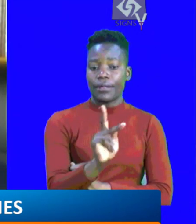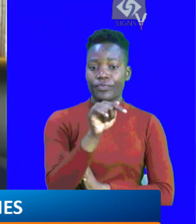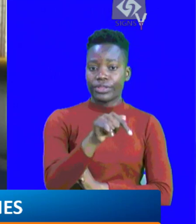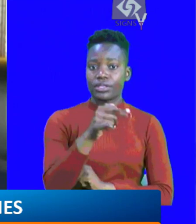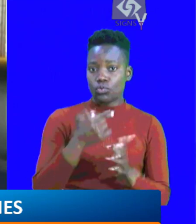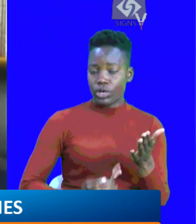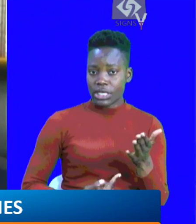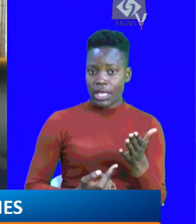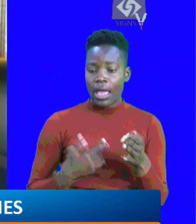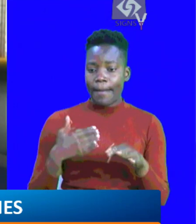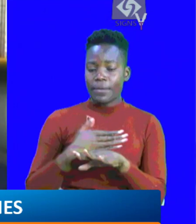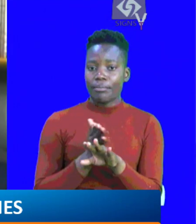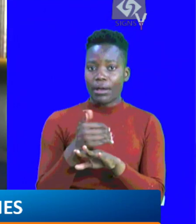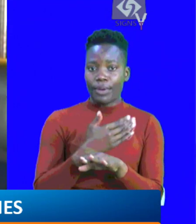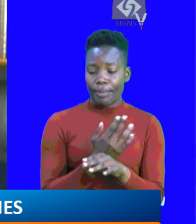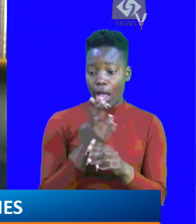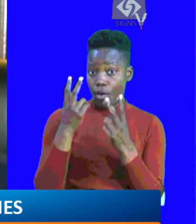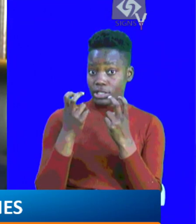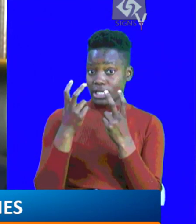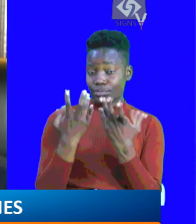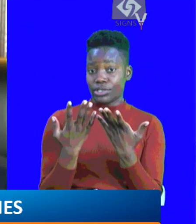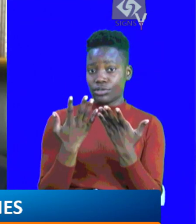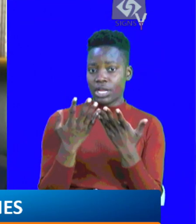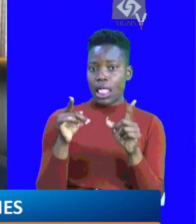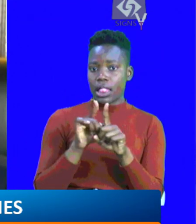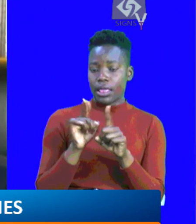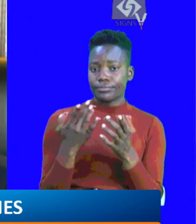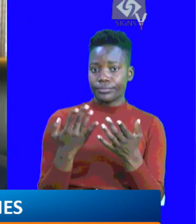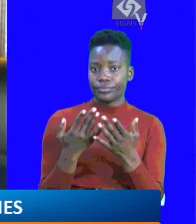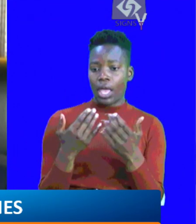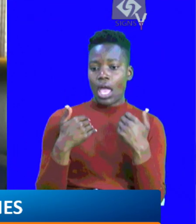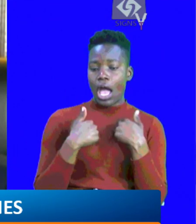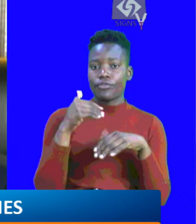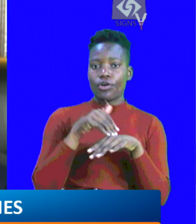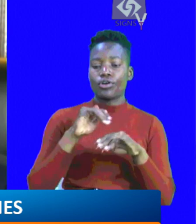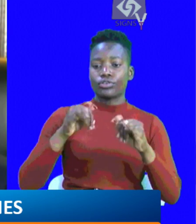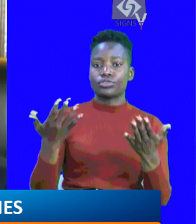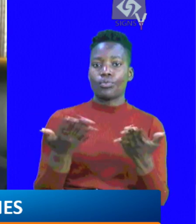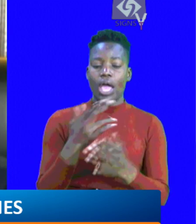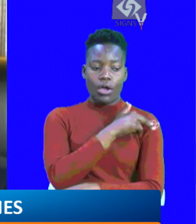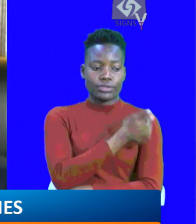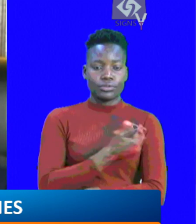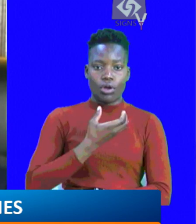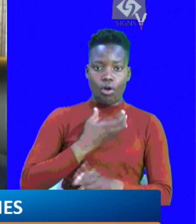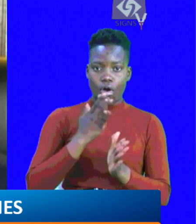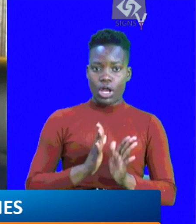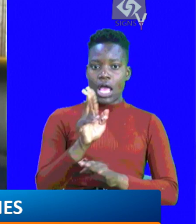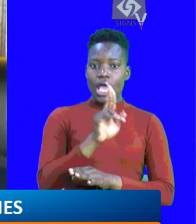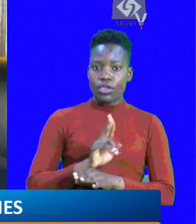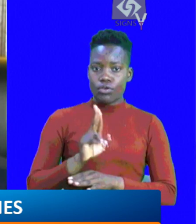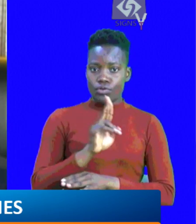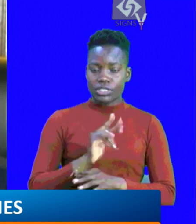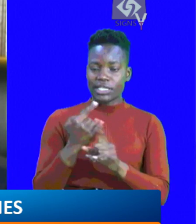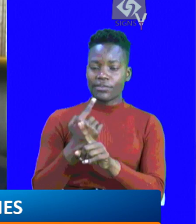This is predicated on suspicions as those aired on news,